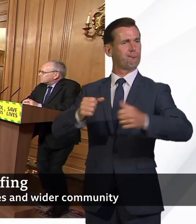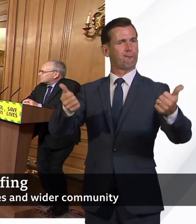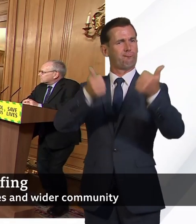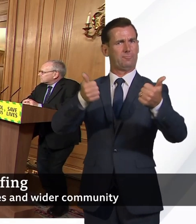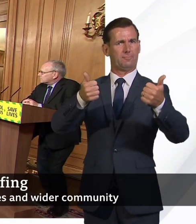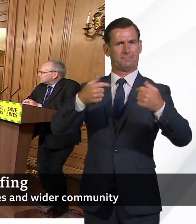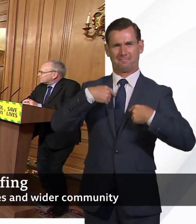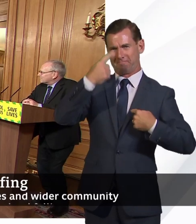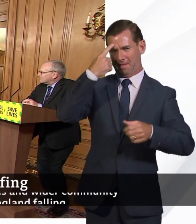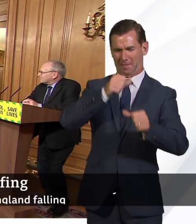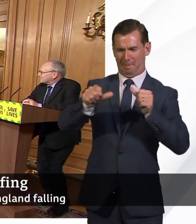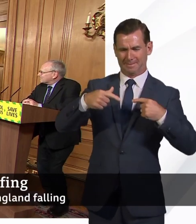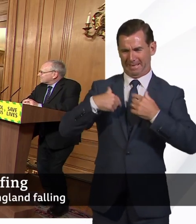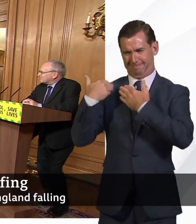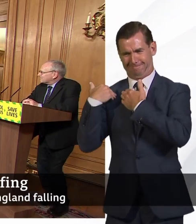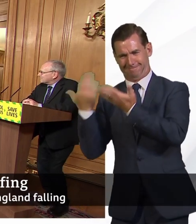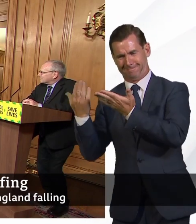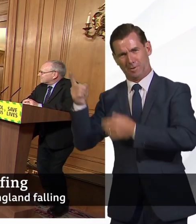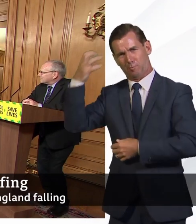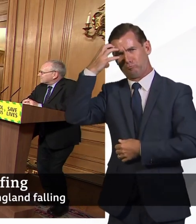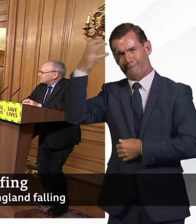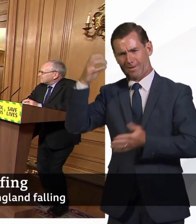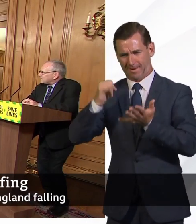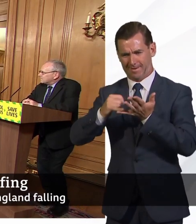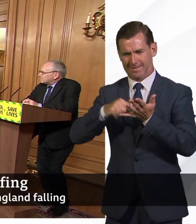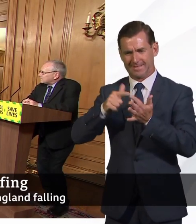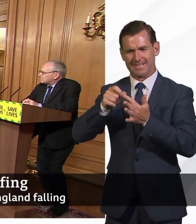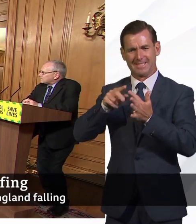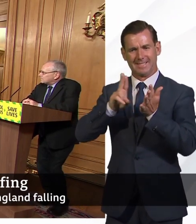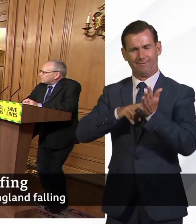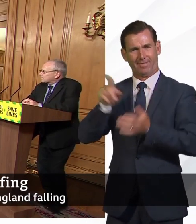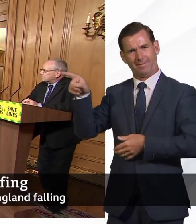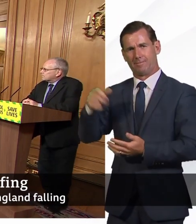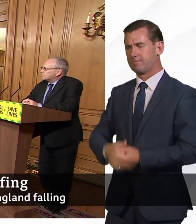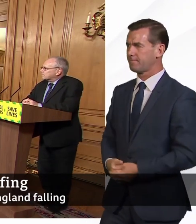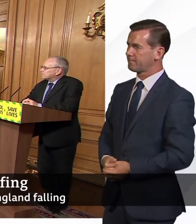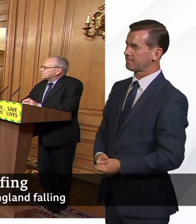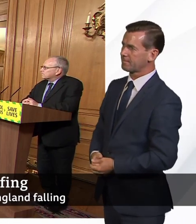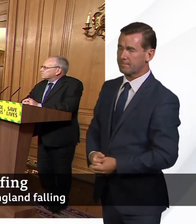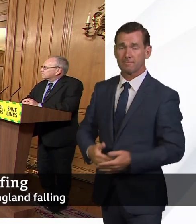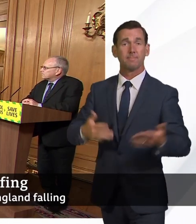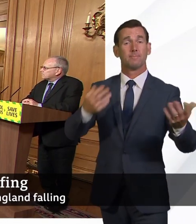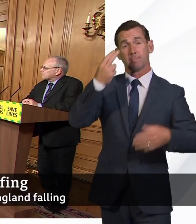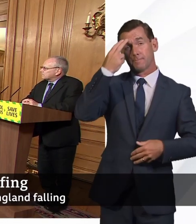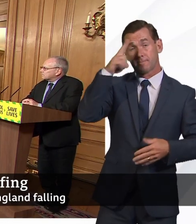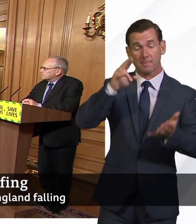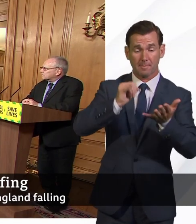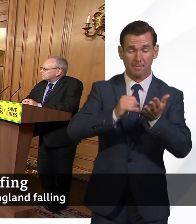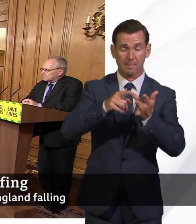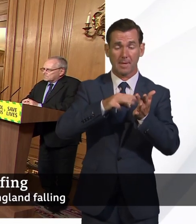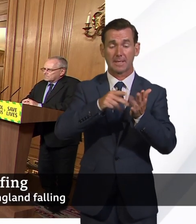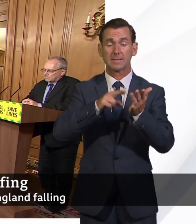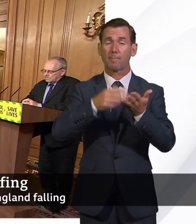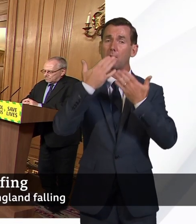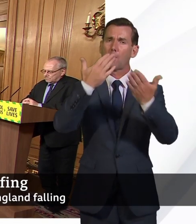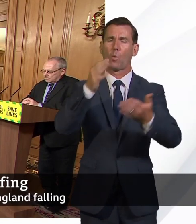this to turn to the Professor. Steve. Thank you. Thank you, Secretary of State. Well, thank you, Simon, for the question. A lot of work is being done on the